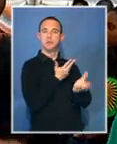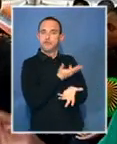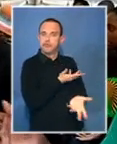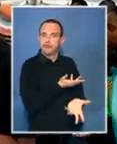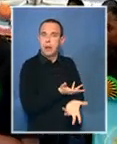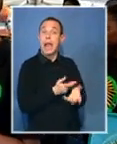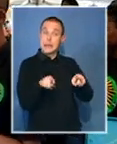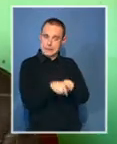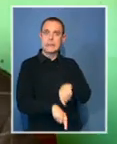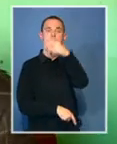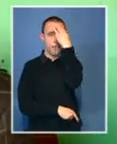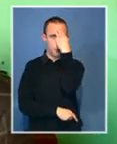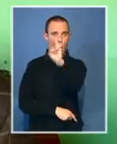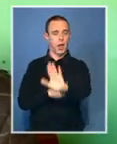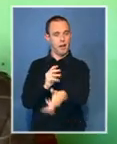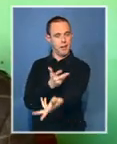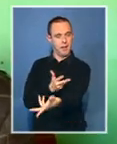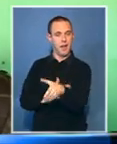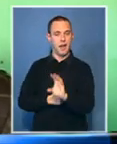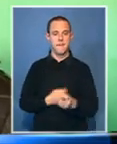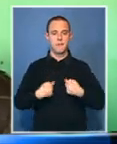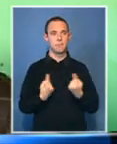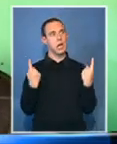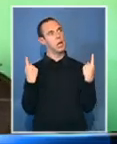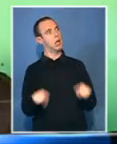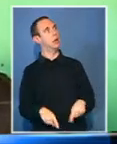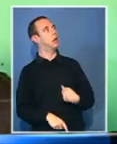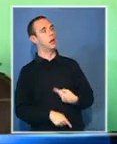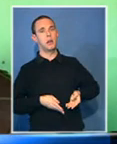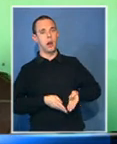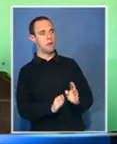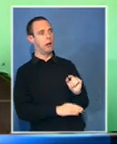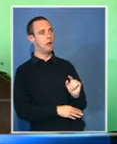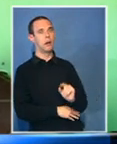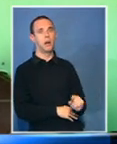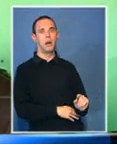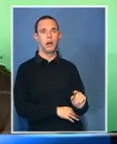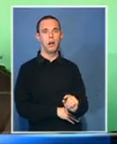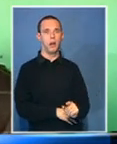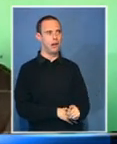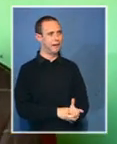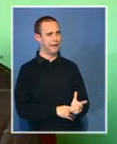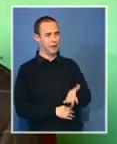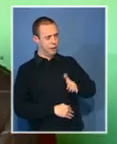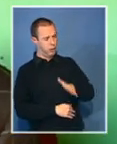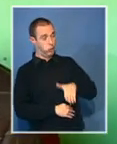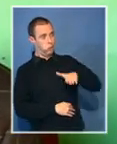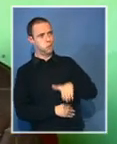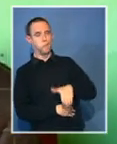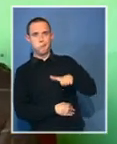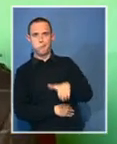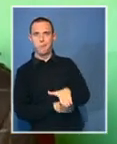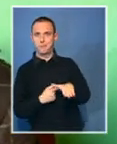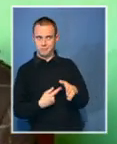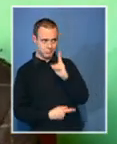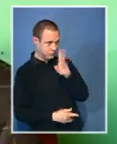campaigned in Pretoria. As I entered here, I looked at the roads. I found that it's gravel and it's a bad gravel. And I can see